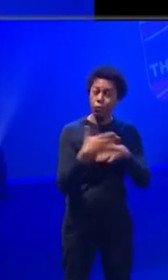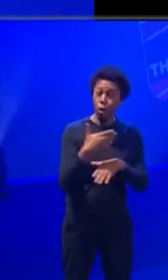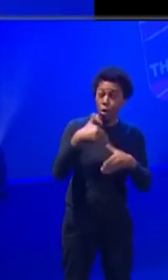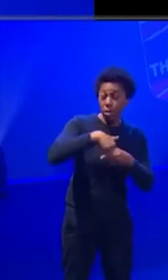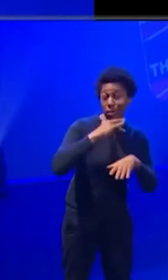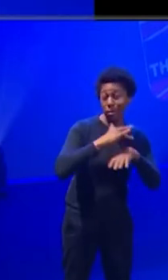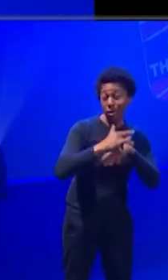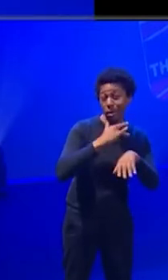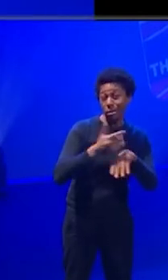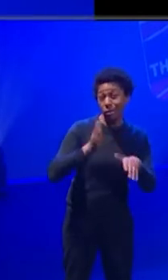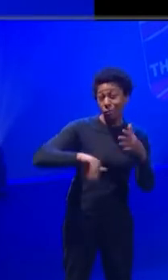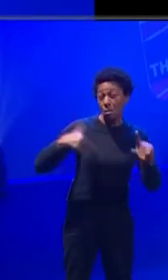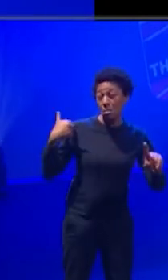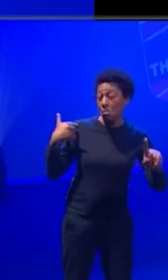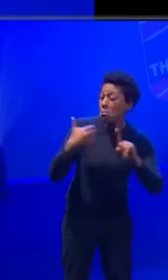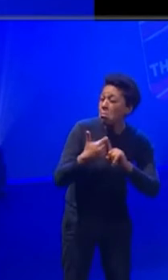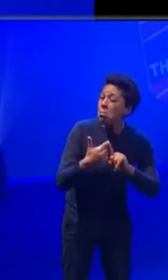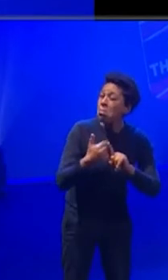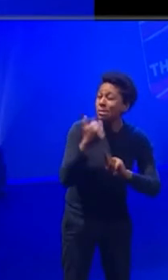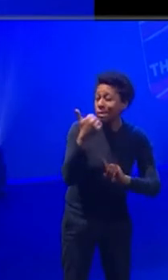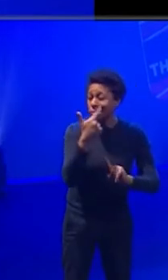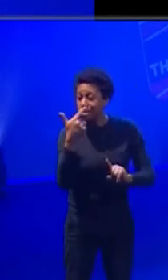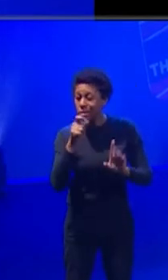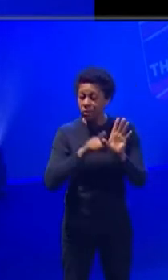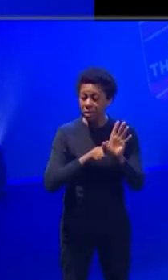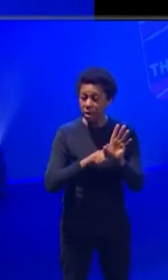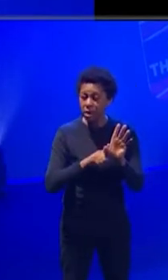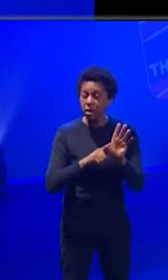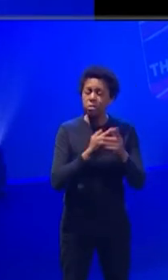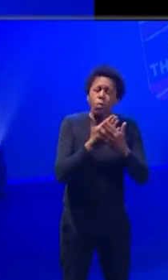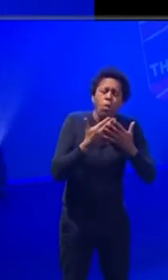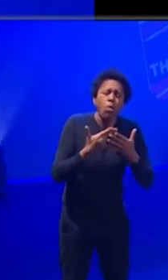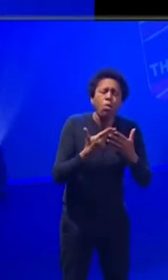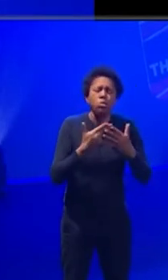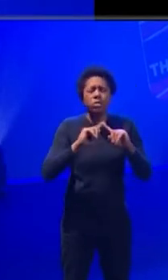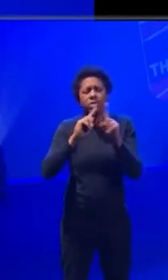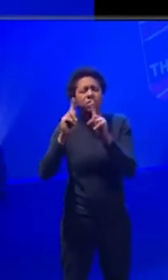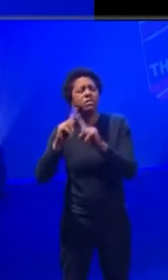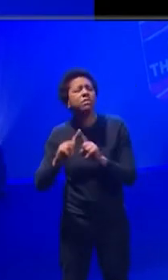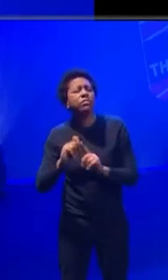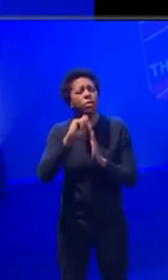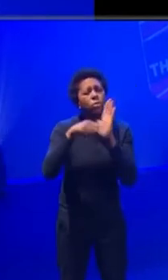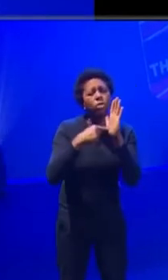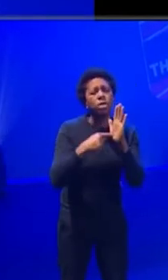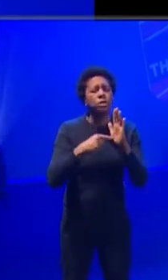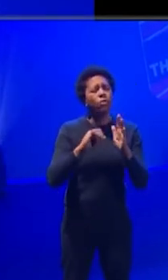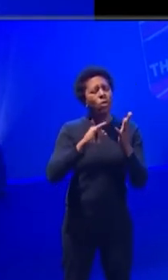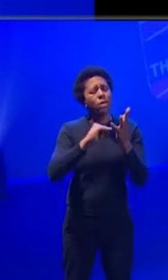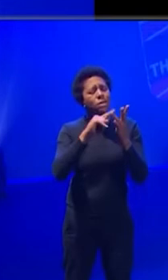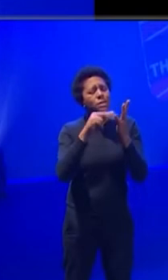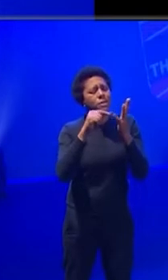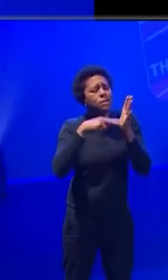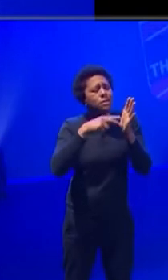for maybe six or seven years, but I do lots of other sort of projects with sound art on the sides and make my own performance as well.